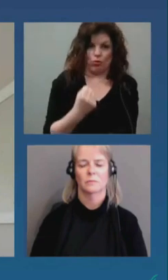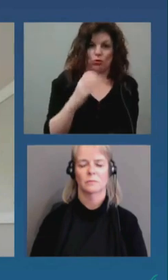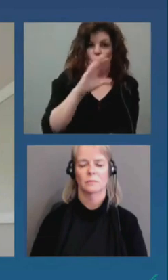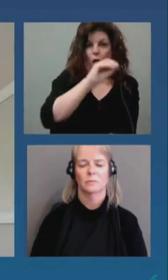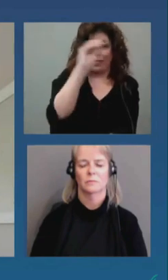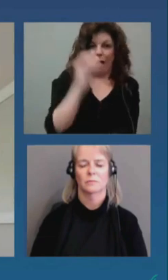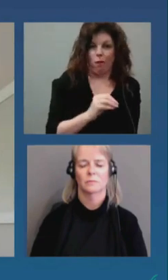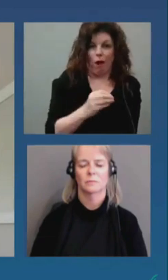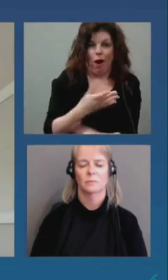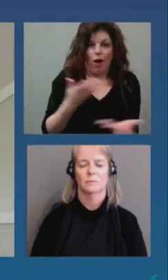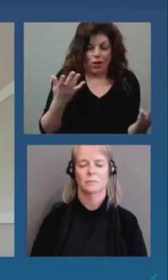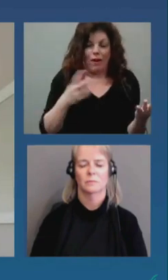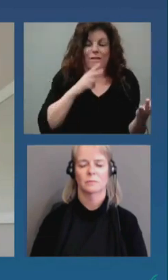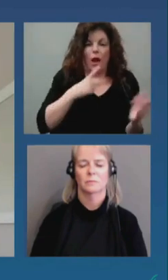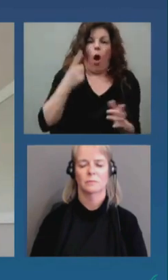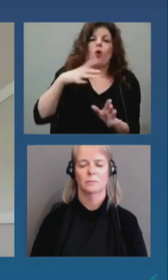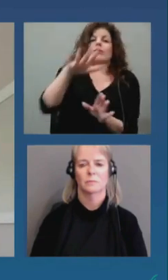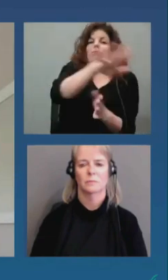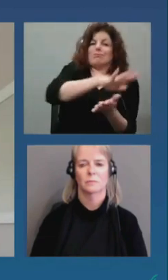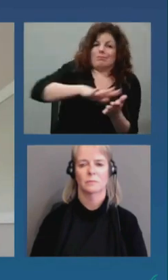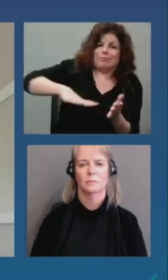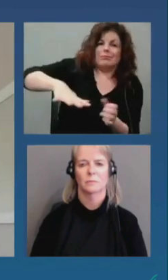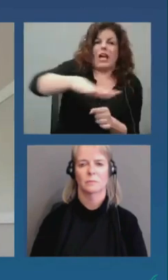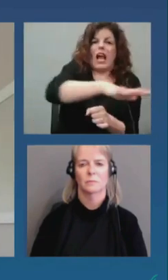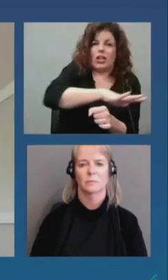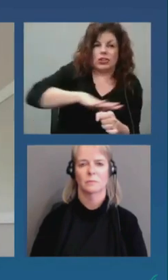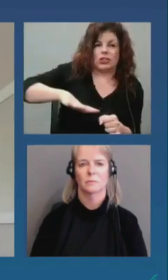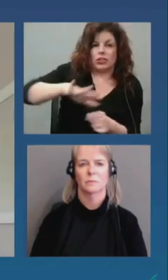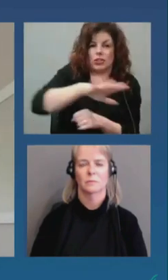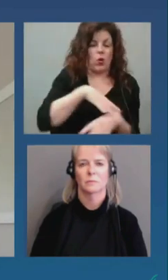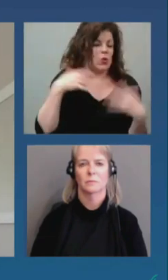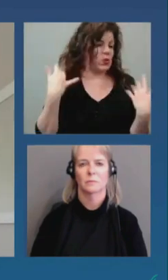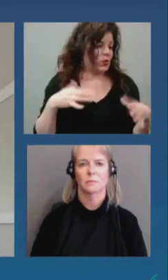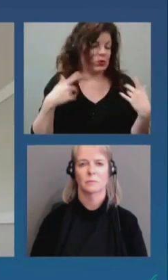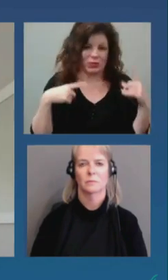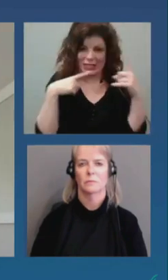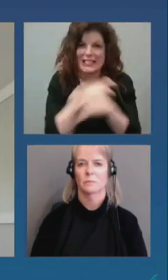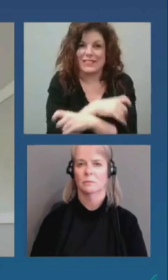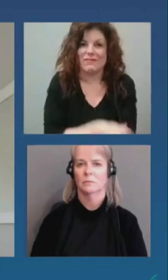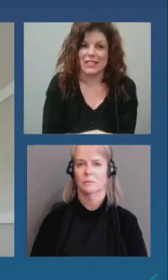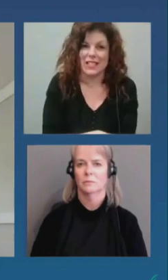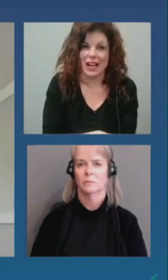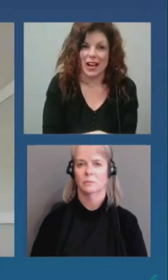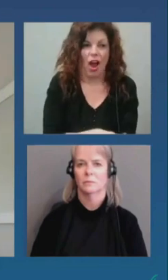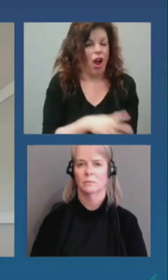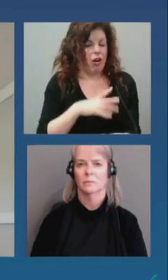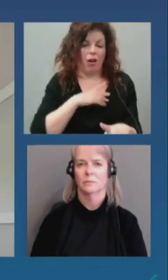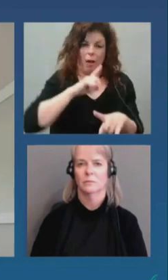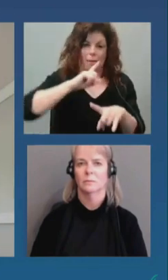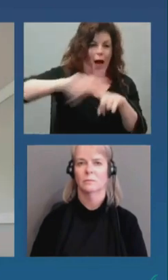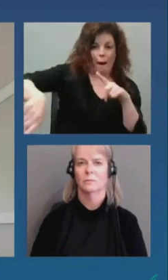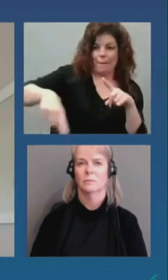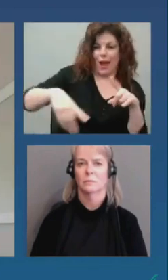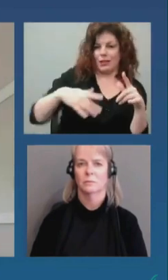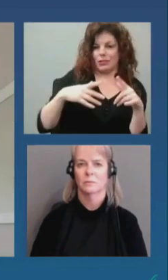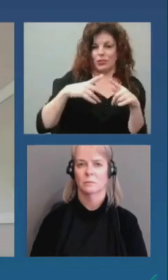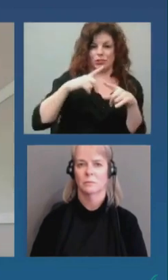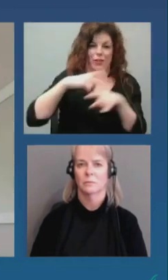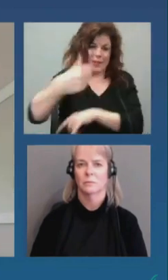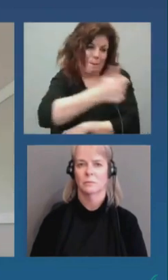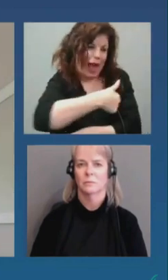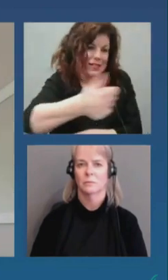nous sommes une région où c'est difficile de limiter la mobilité